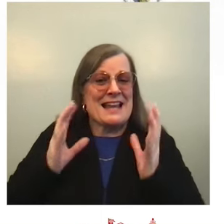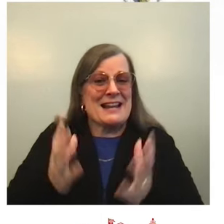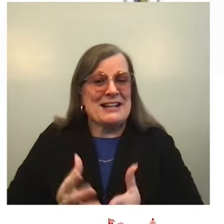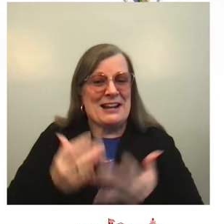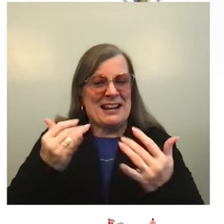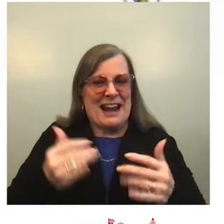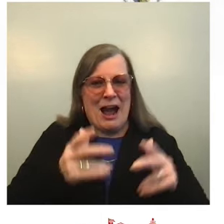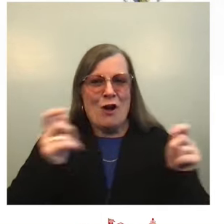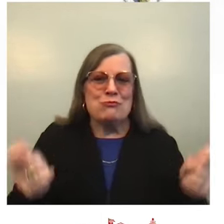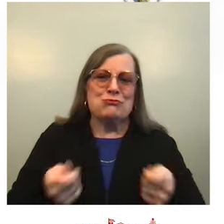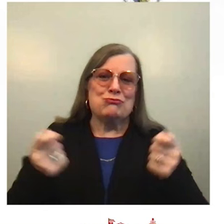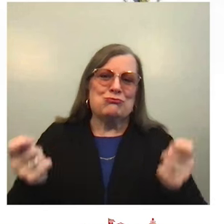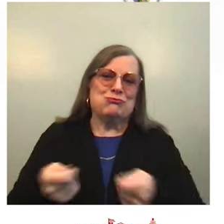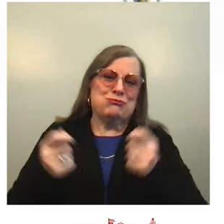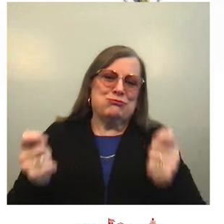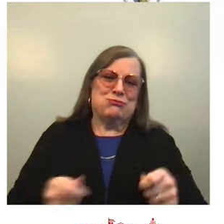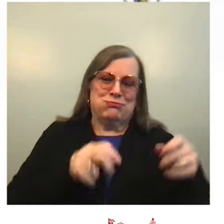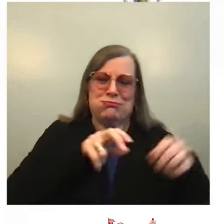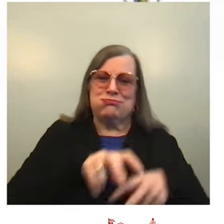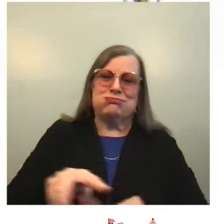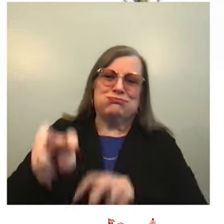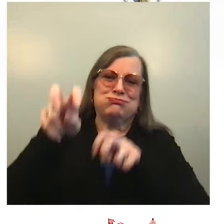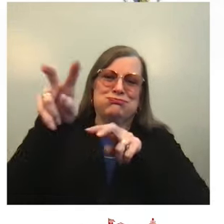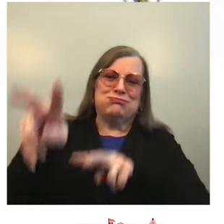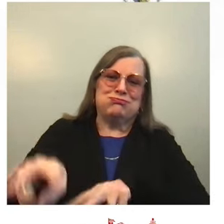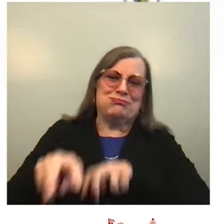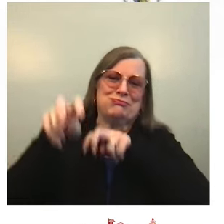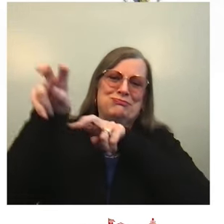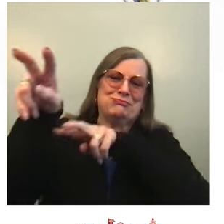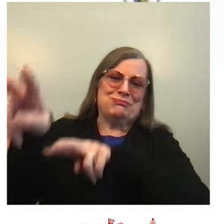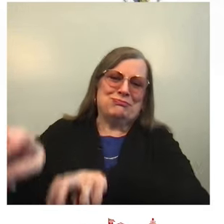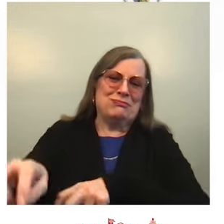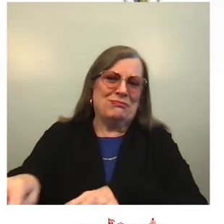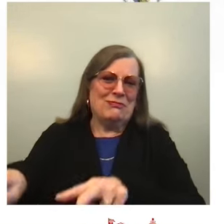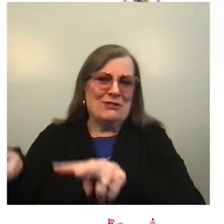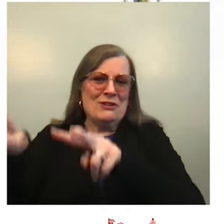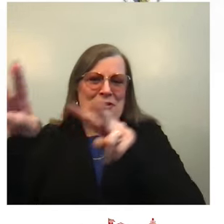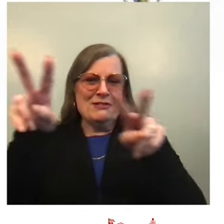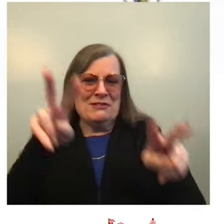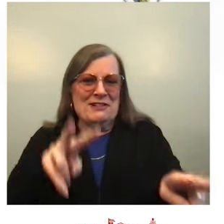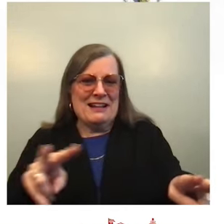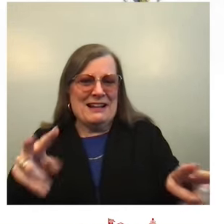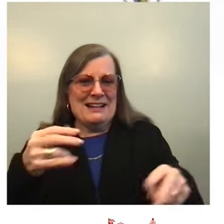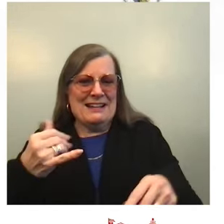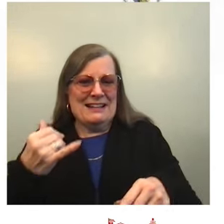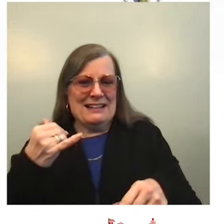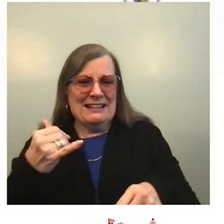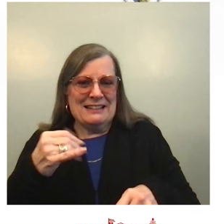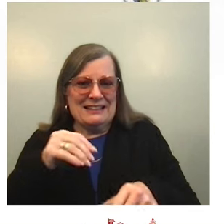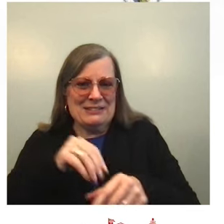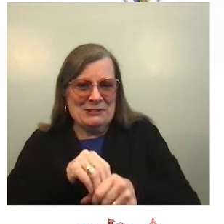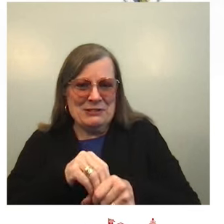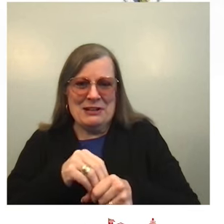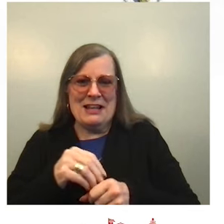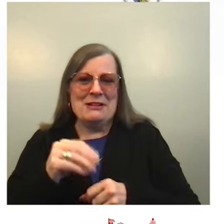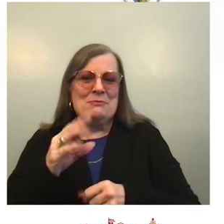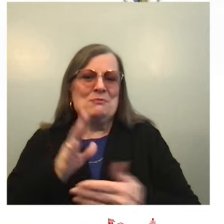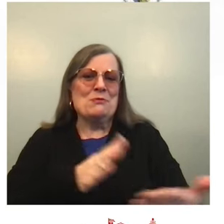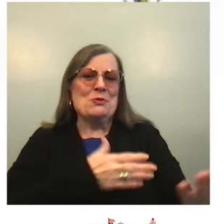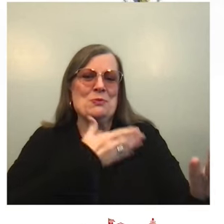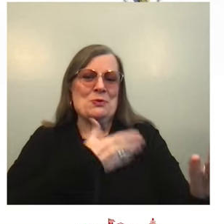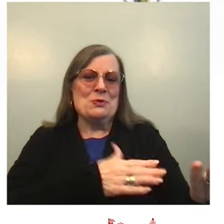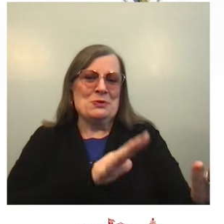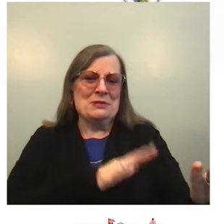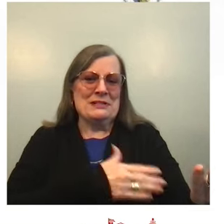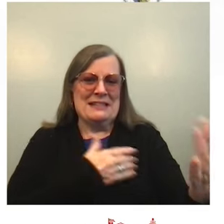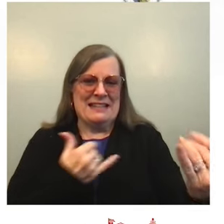In the Vermeer room, we celebrate the joy that music and merriment bring us during the holidays,